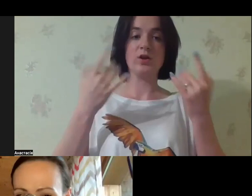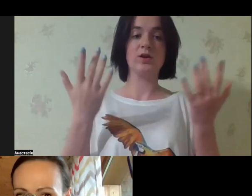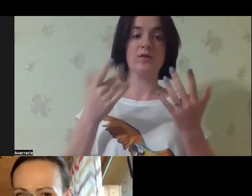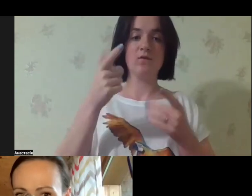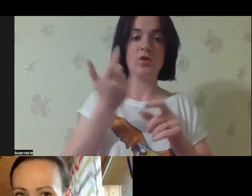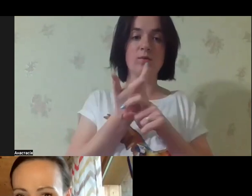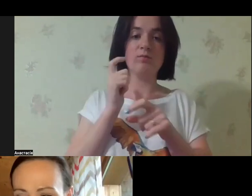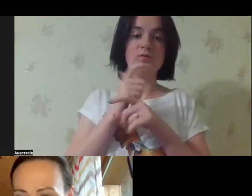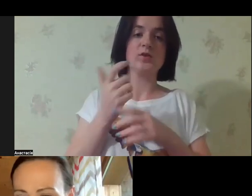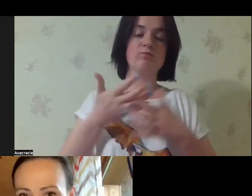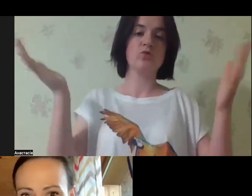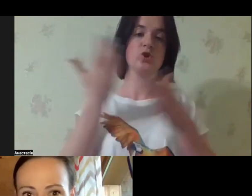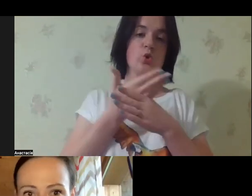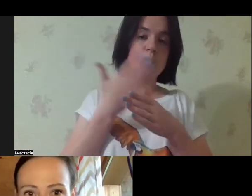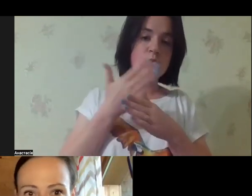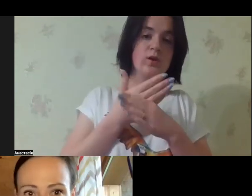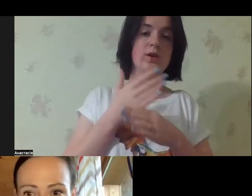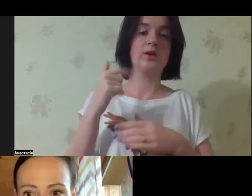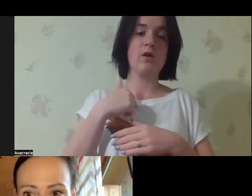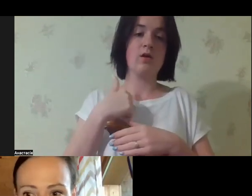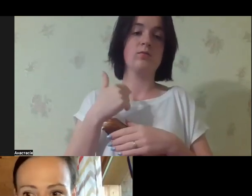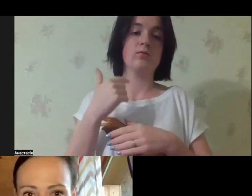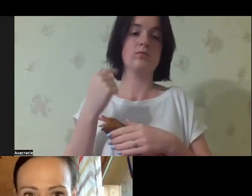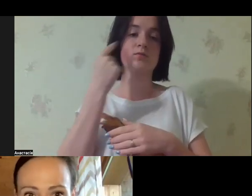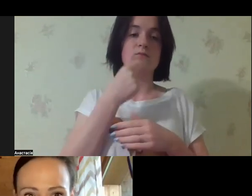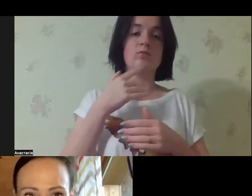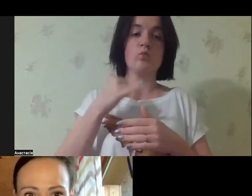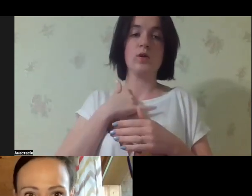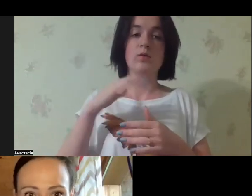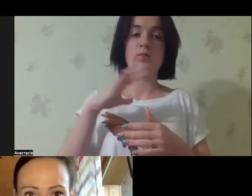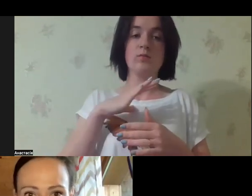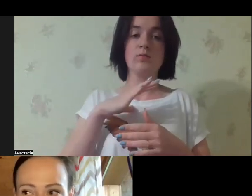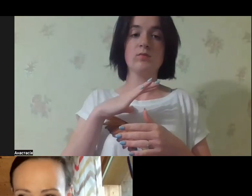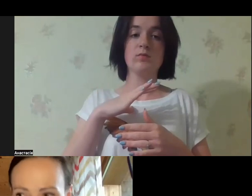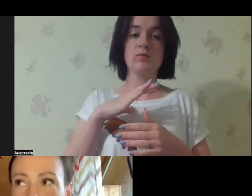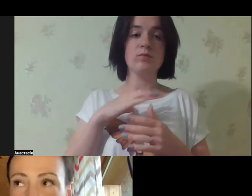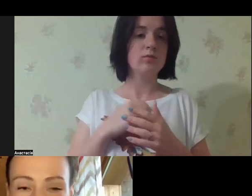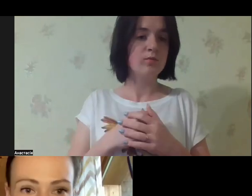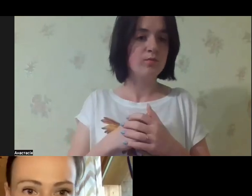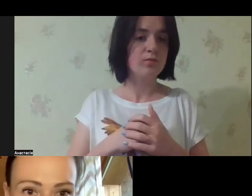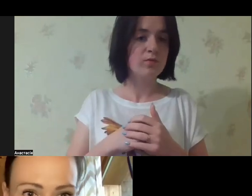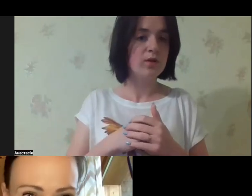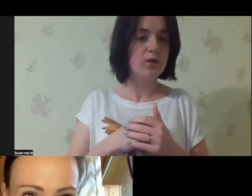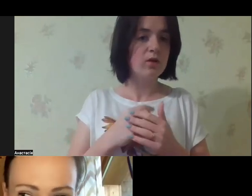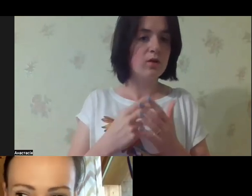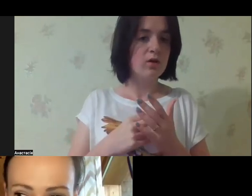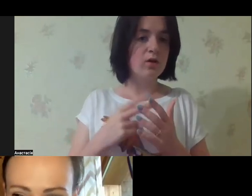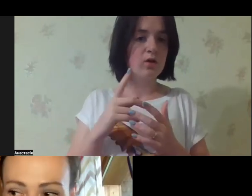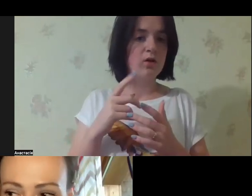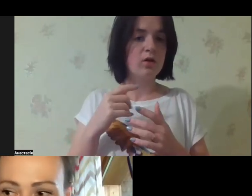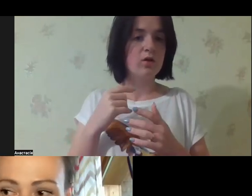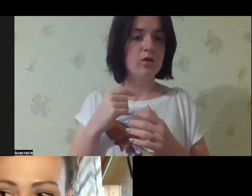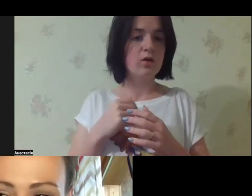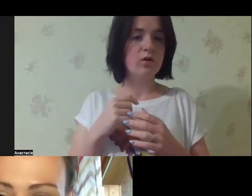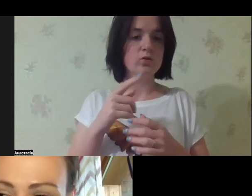local television, they helped me more than anyone else. I also had the court where I